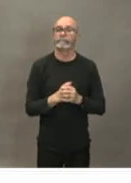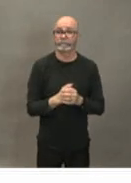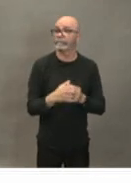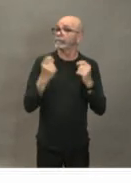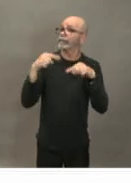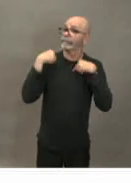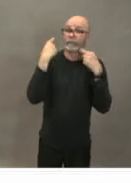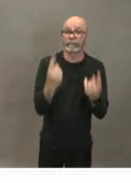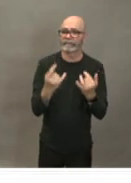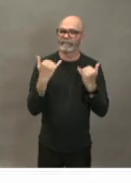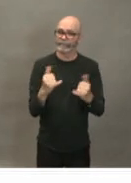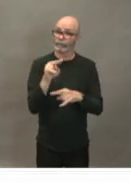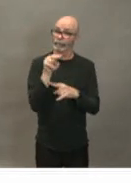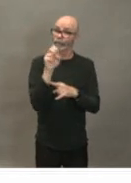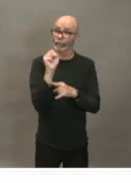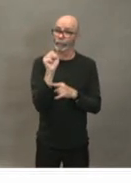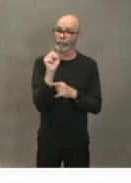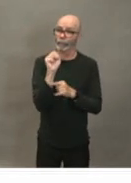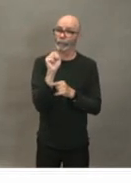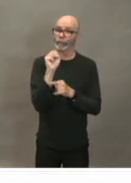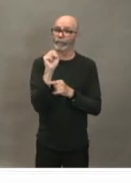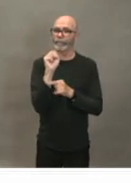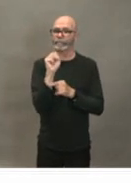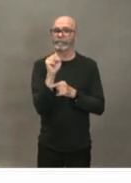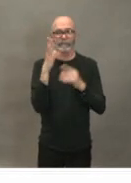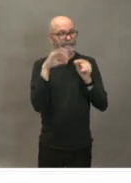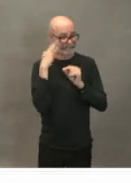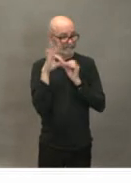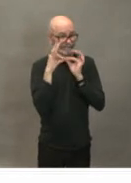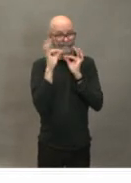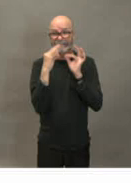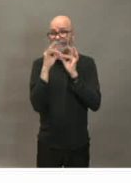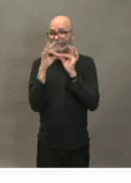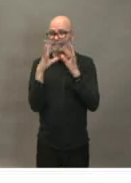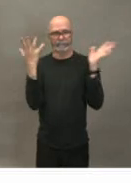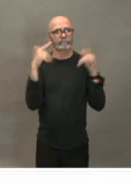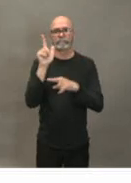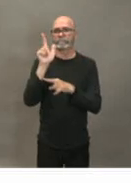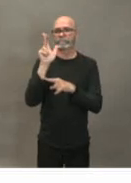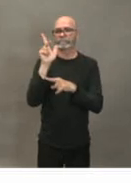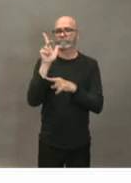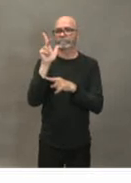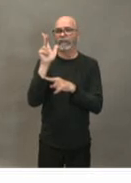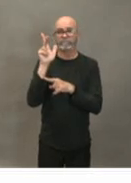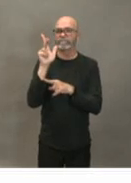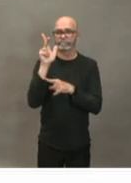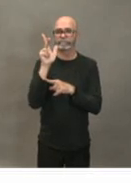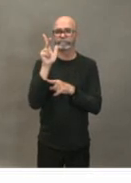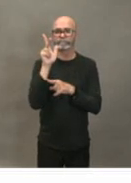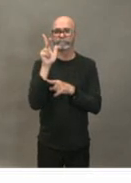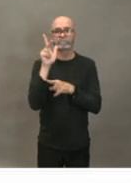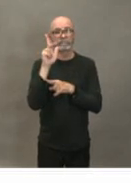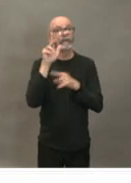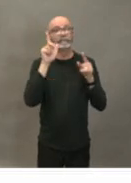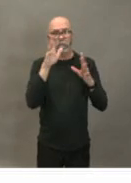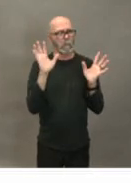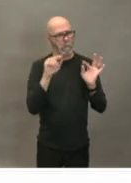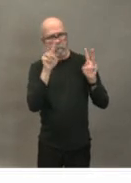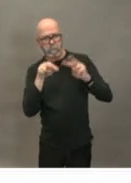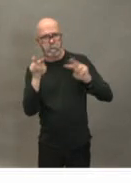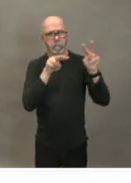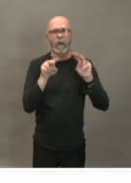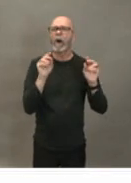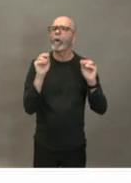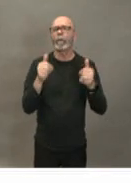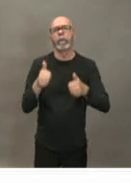people have had had tests tested in nova scotia all of them have been negative we do not have any cases of coronavirus